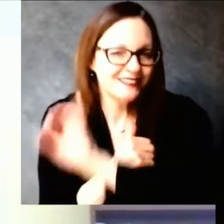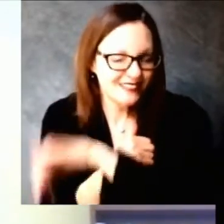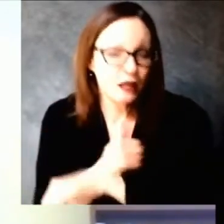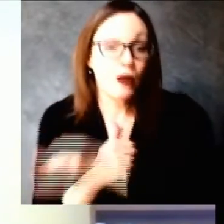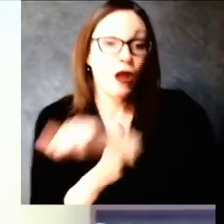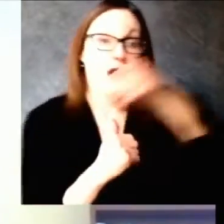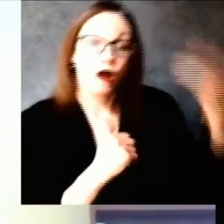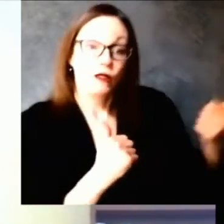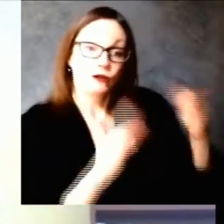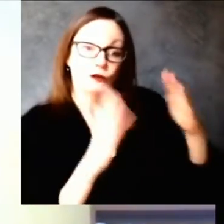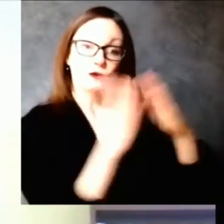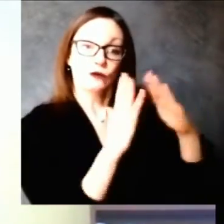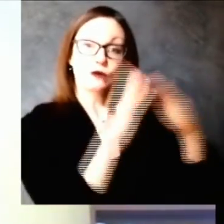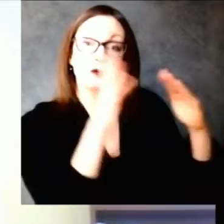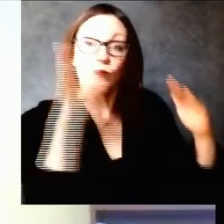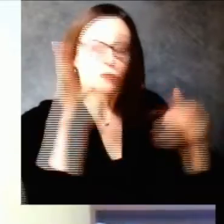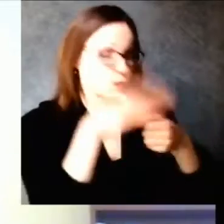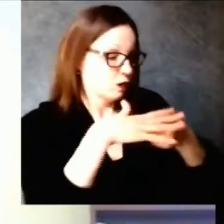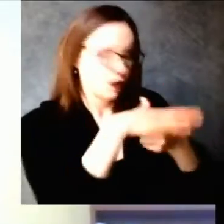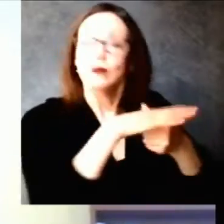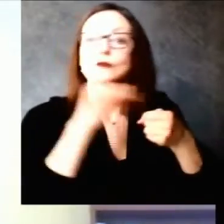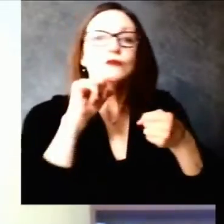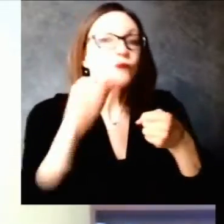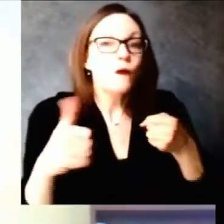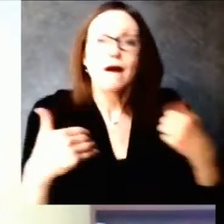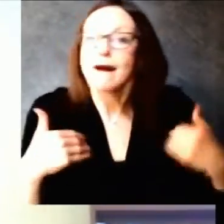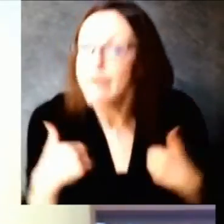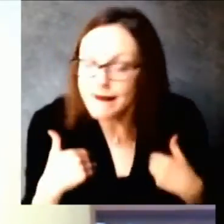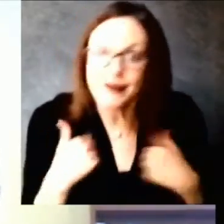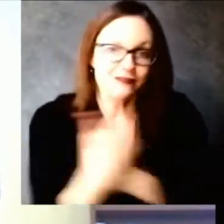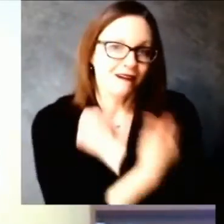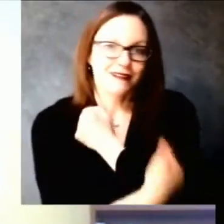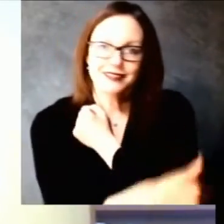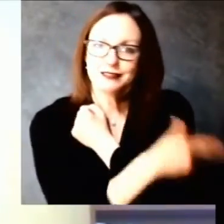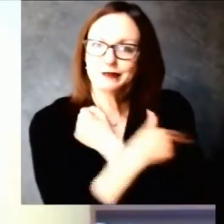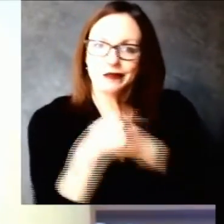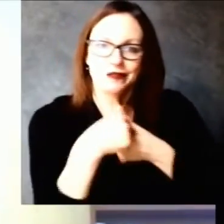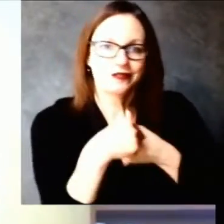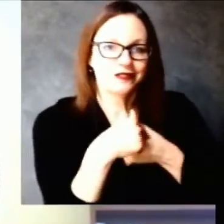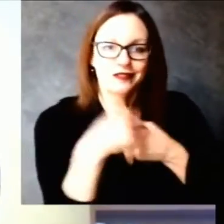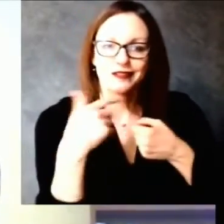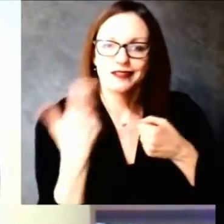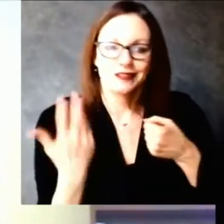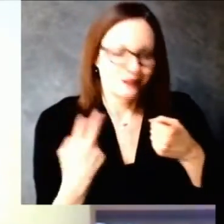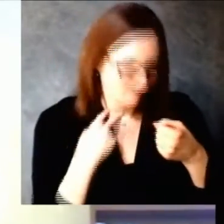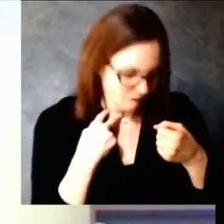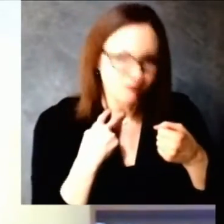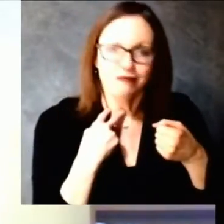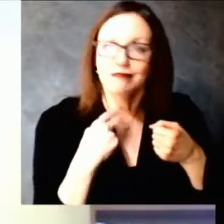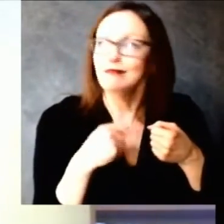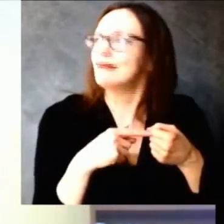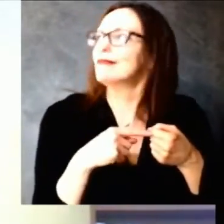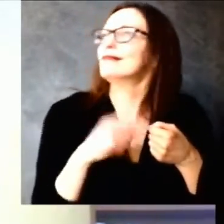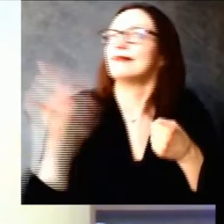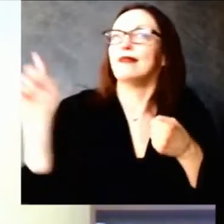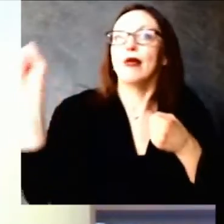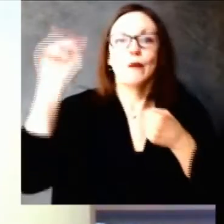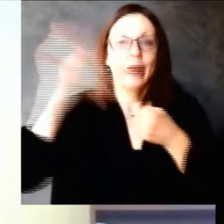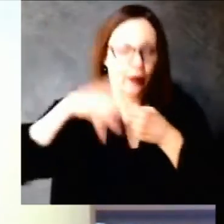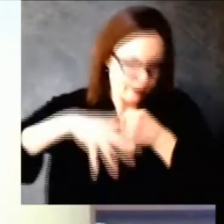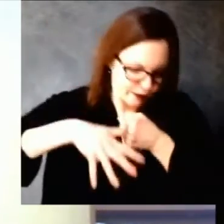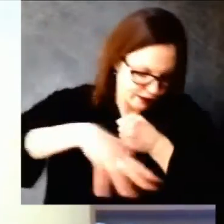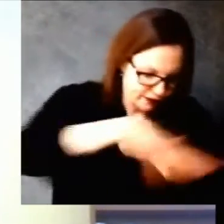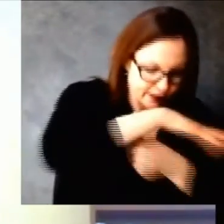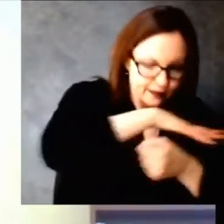five to six weeks of vaccine or vaccine distribution we just gave vaccine to whoever asked for it and